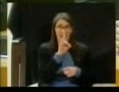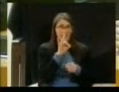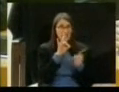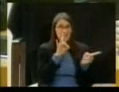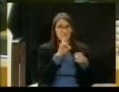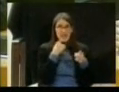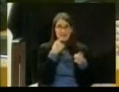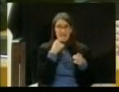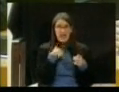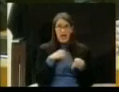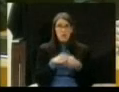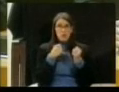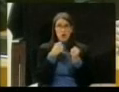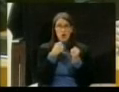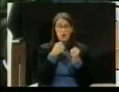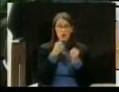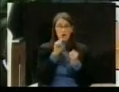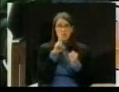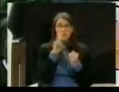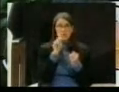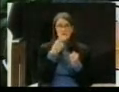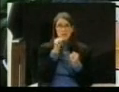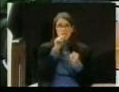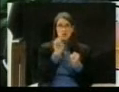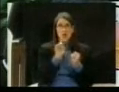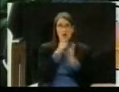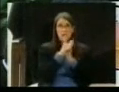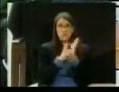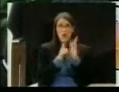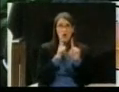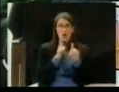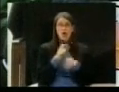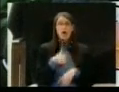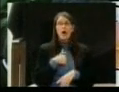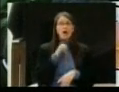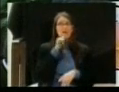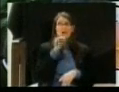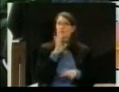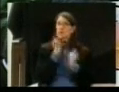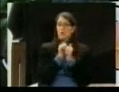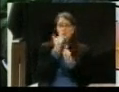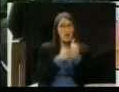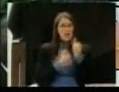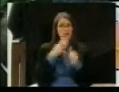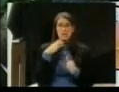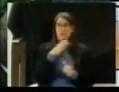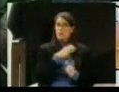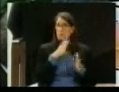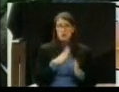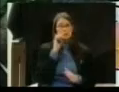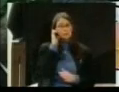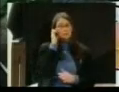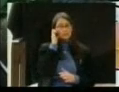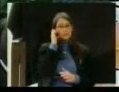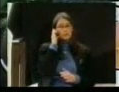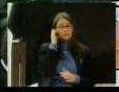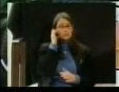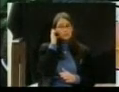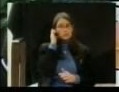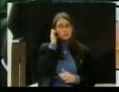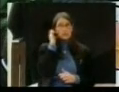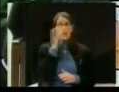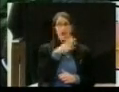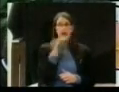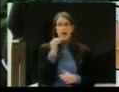I have not talked with every commissioner, and I have not heard anyone make such an admission.